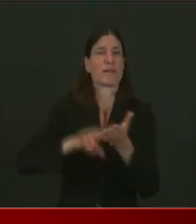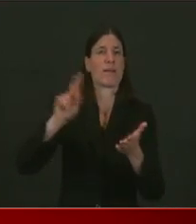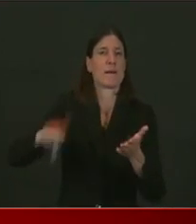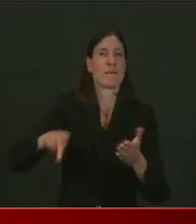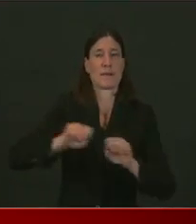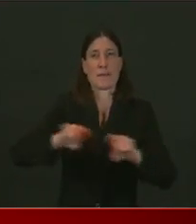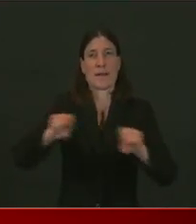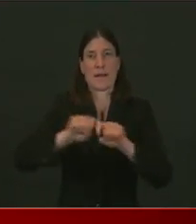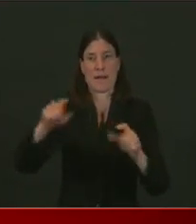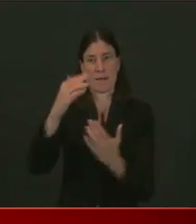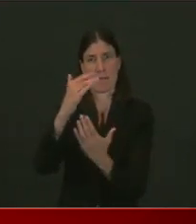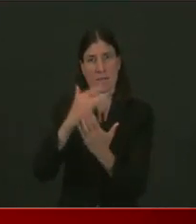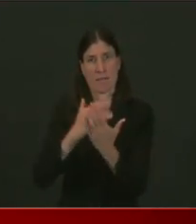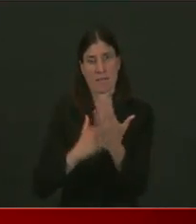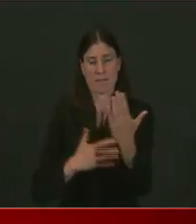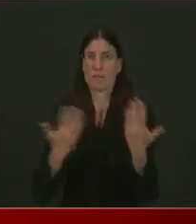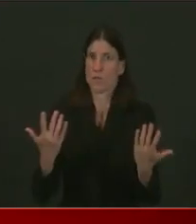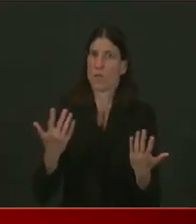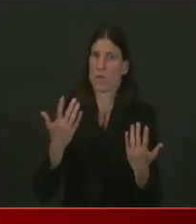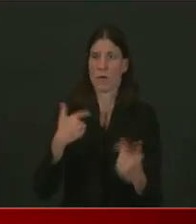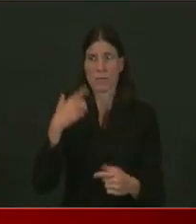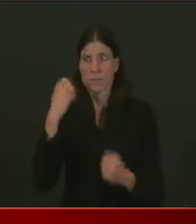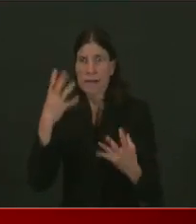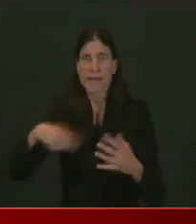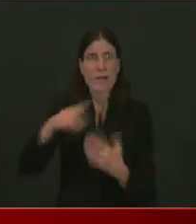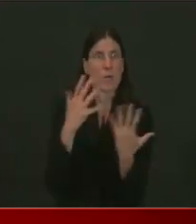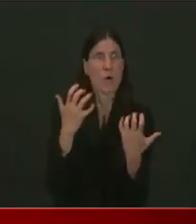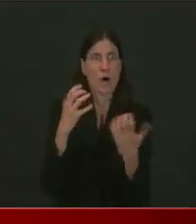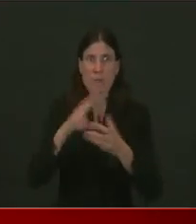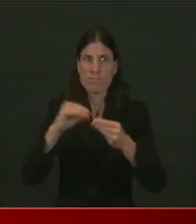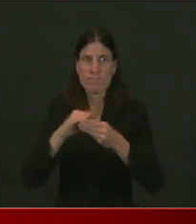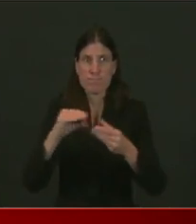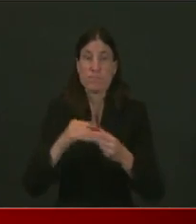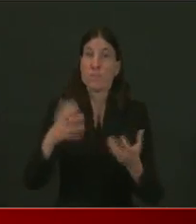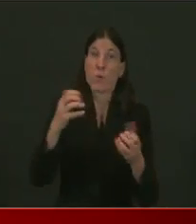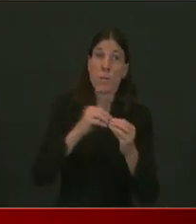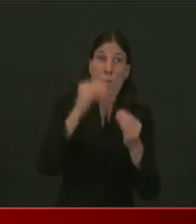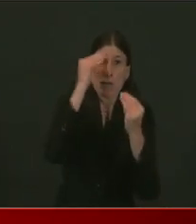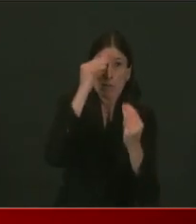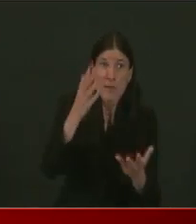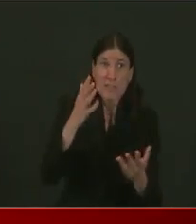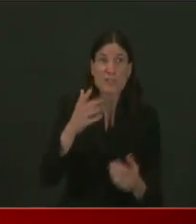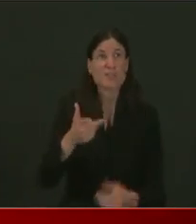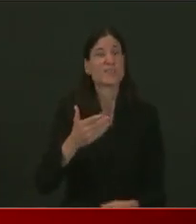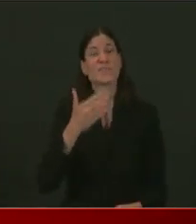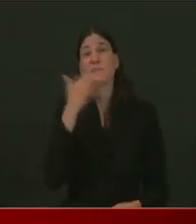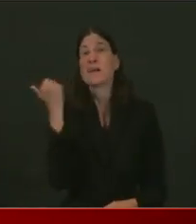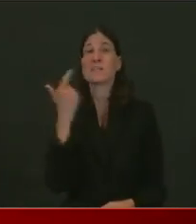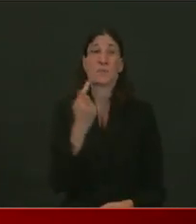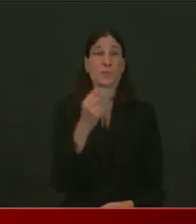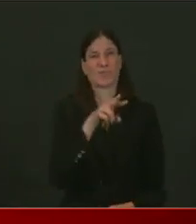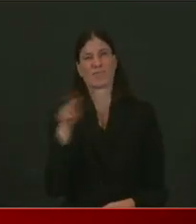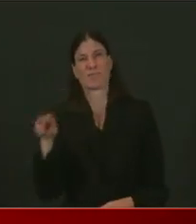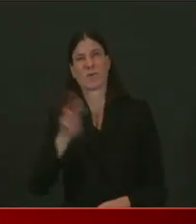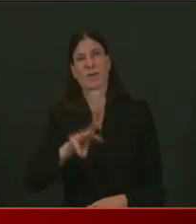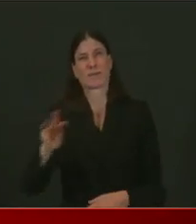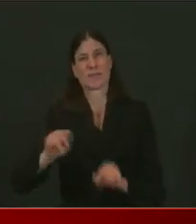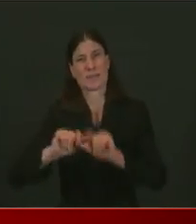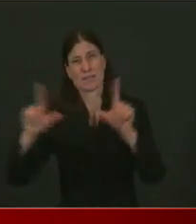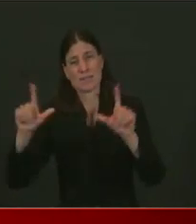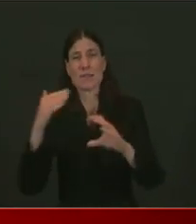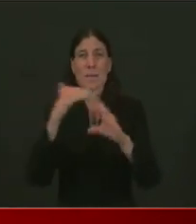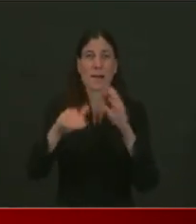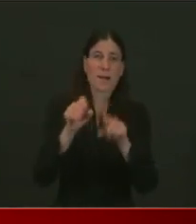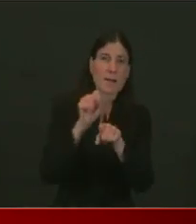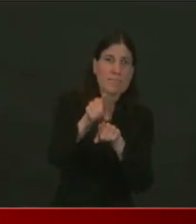truer now than ever. Keep yourselves informed. The best thing that you can do is to stay up to date. The virus is changing, information is changing,